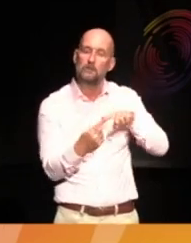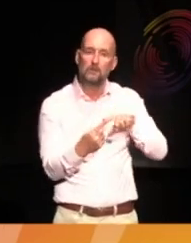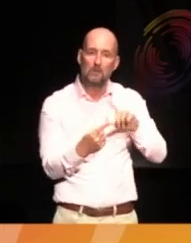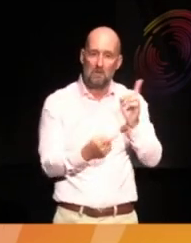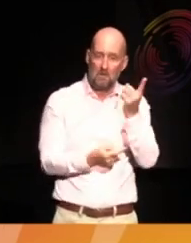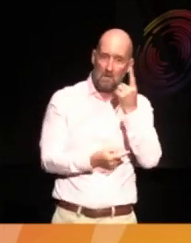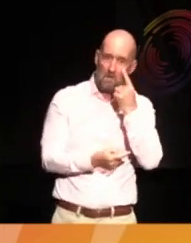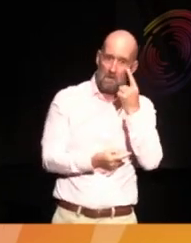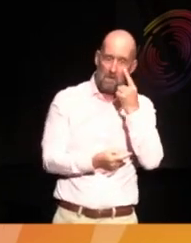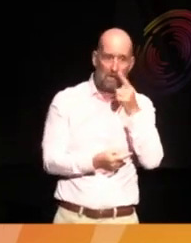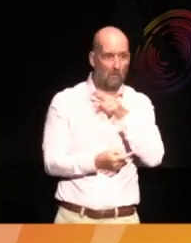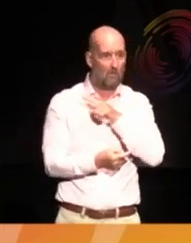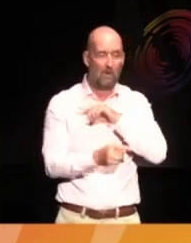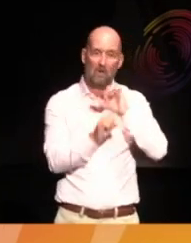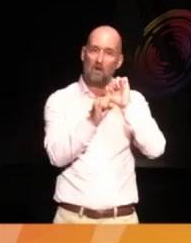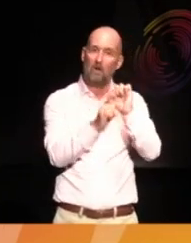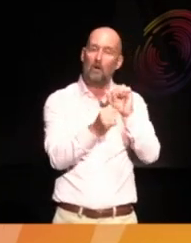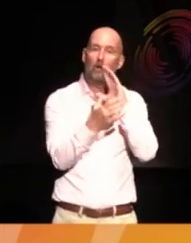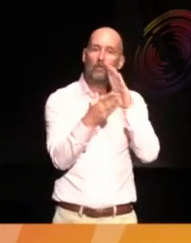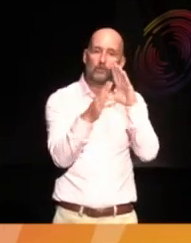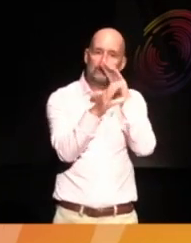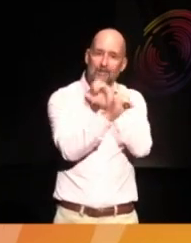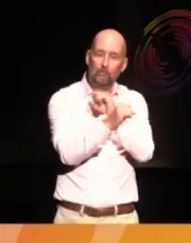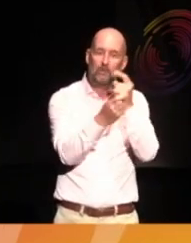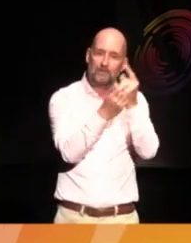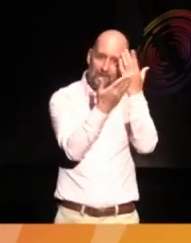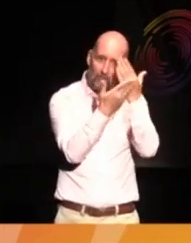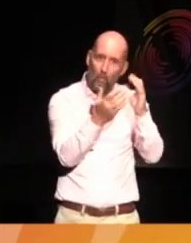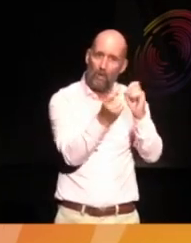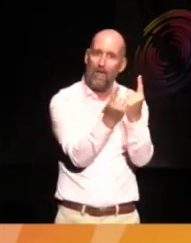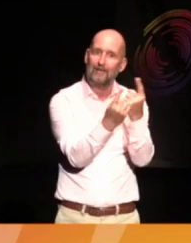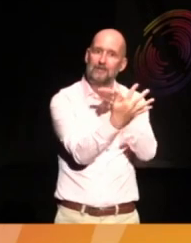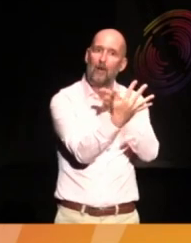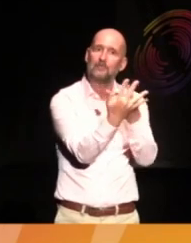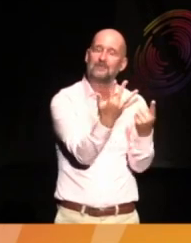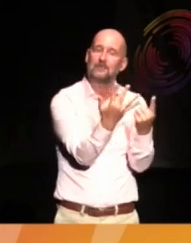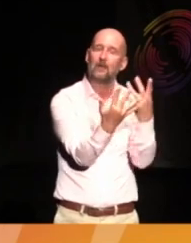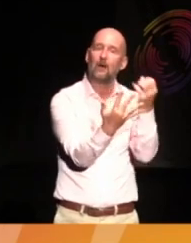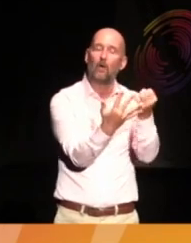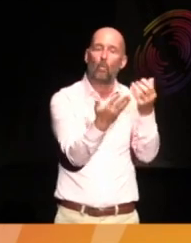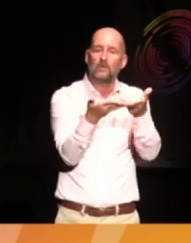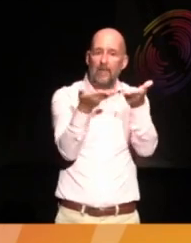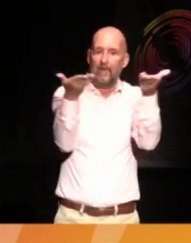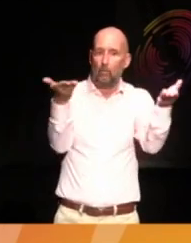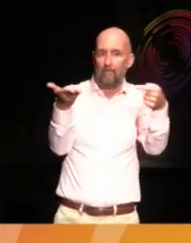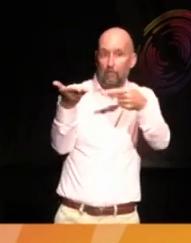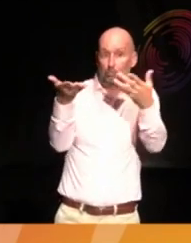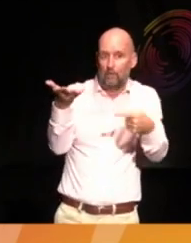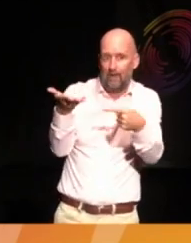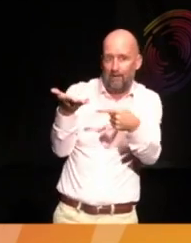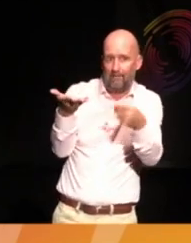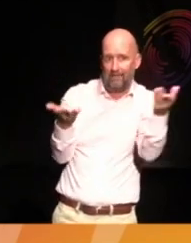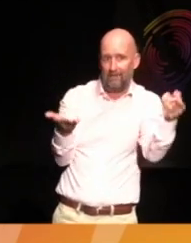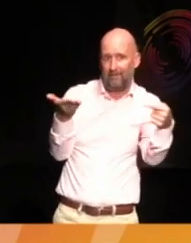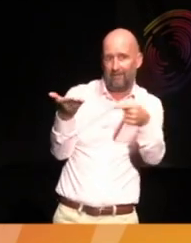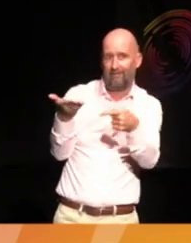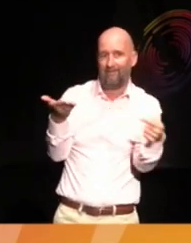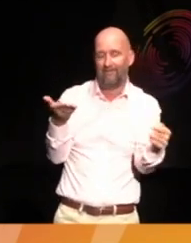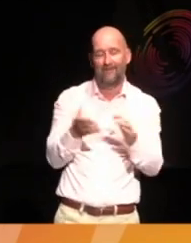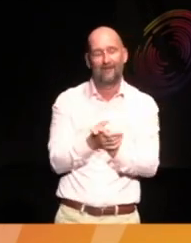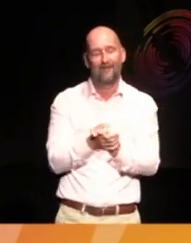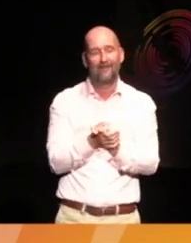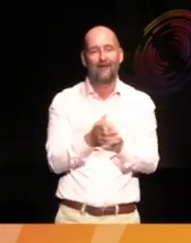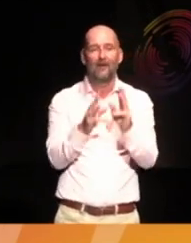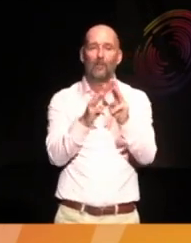what the equivalent of some of those secret, sacred, and ceremonial items is today. So part of it, you know, the